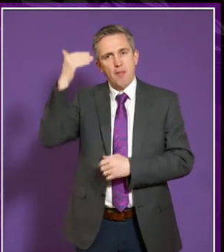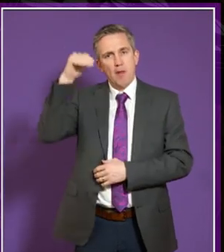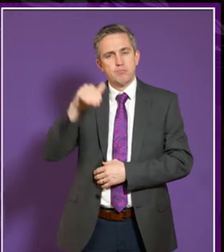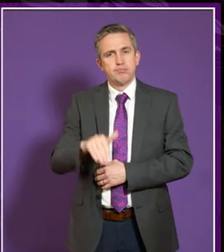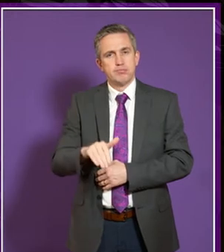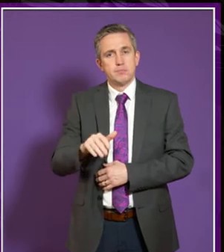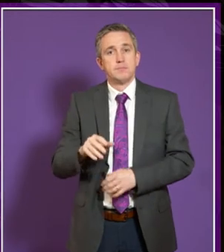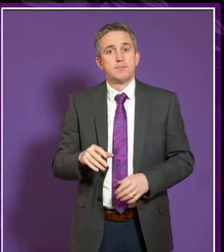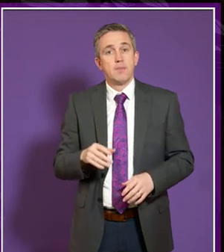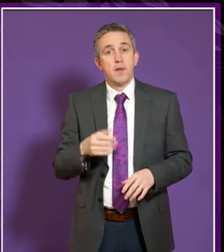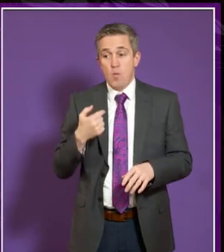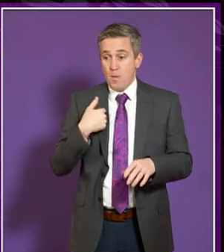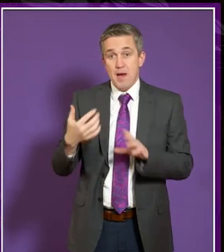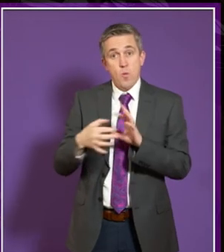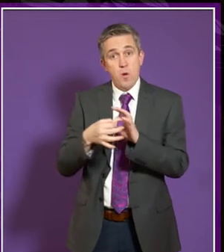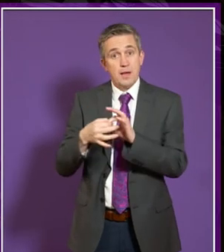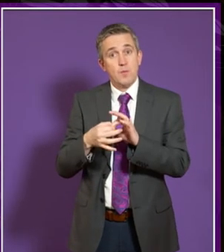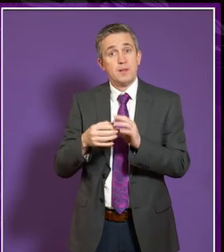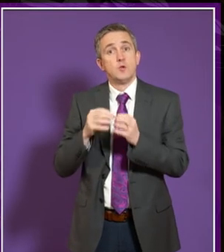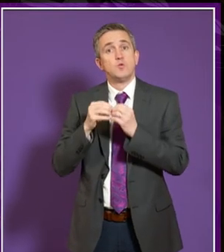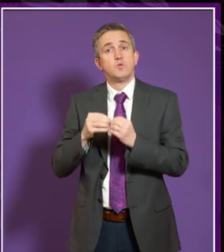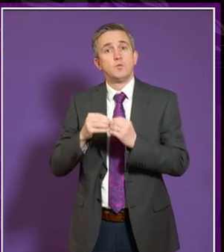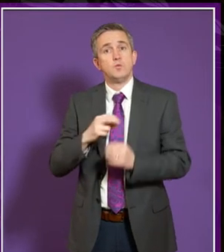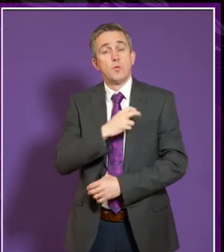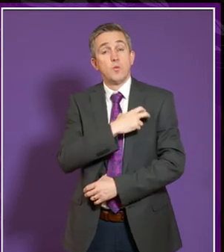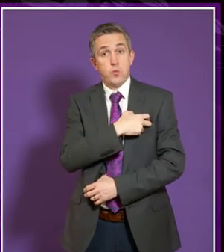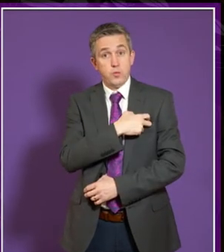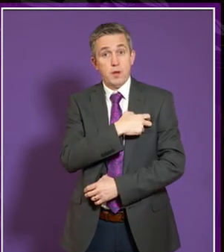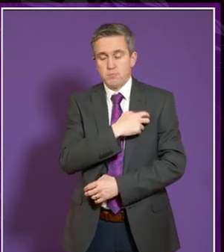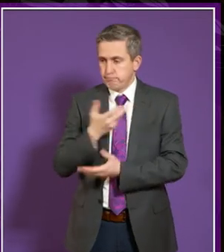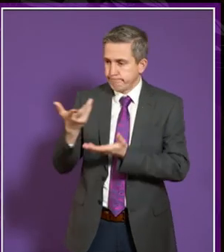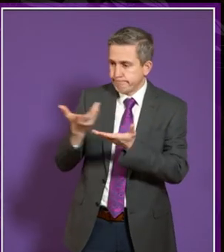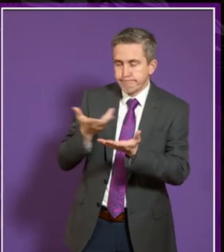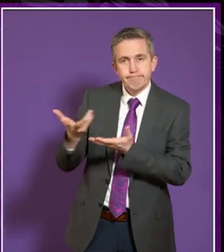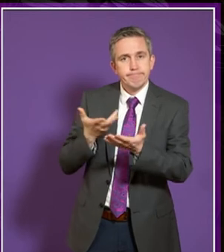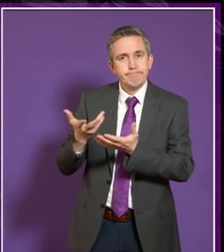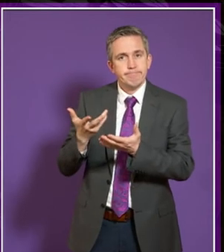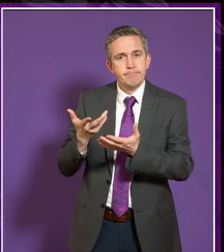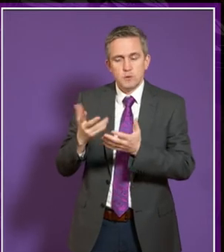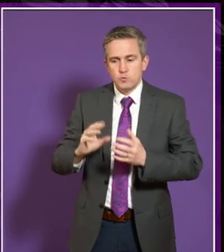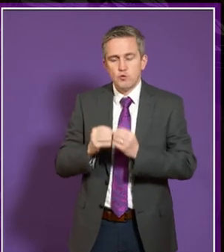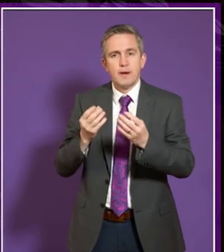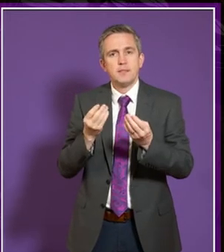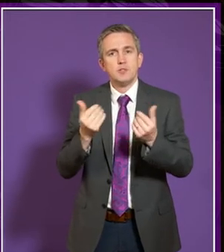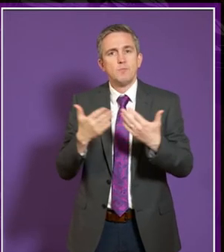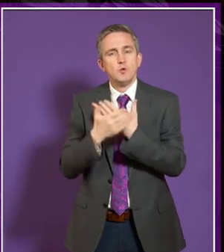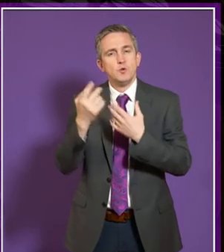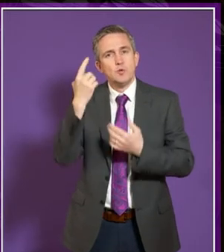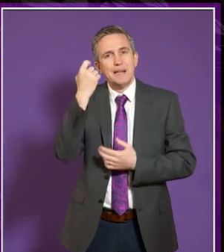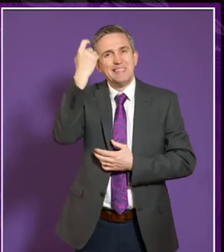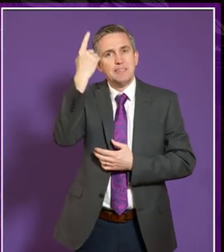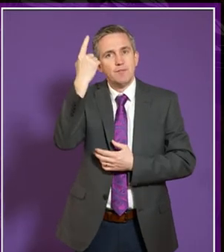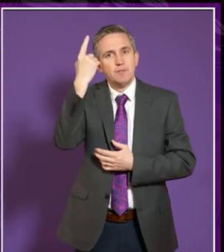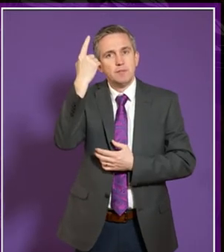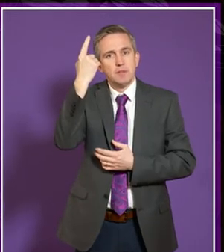very closely with the students union to implement a number of um initiatives to try